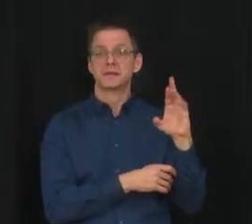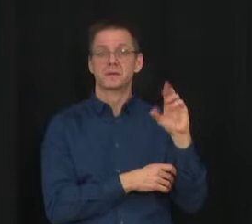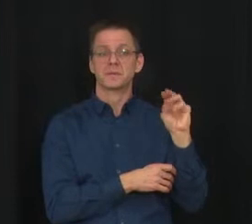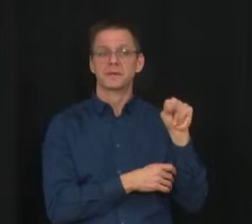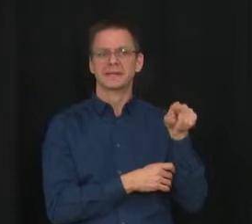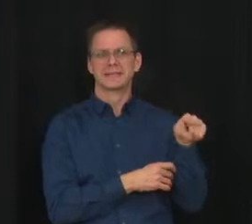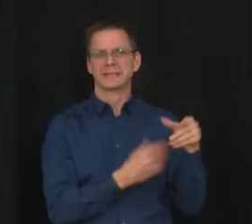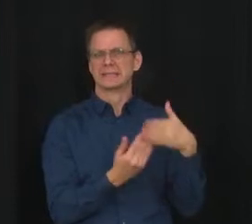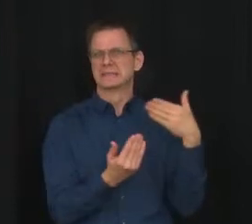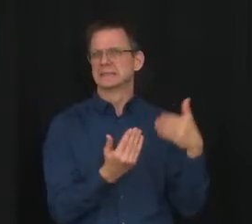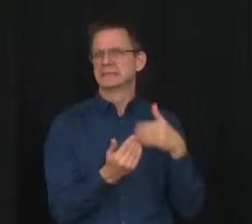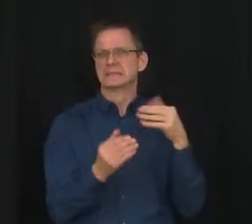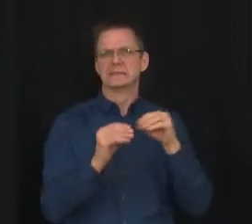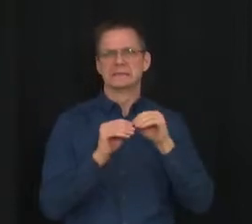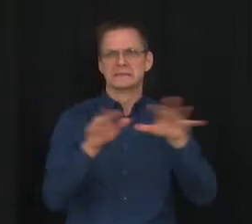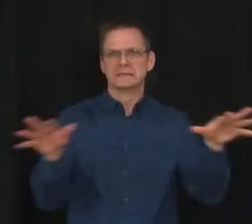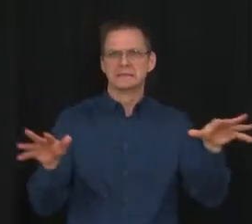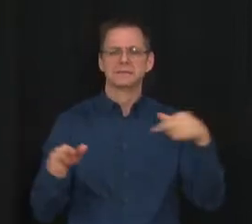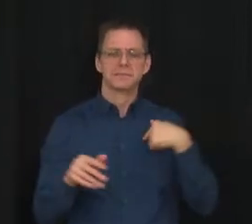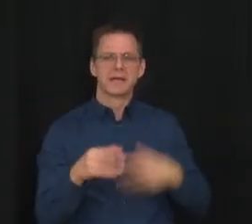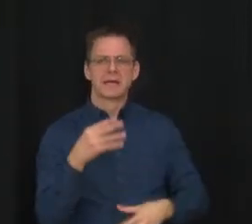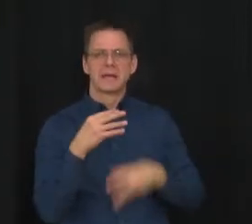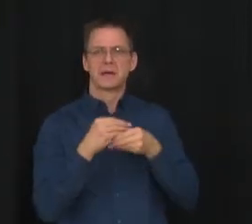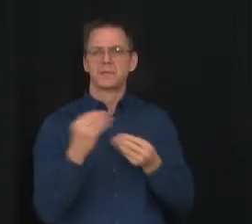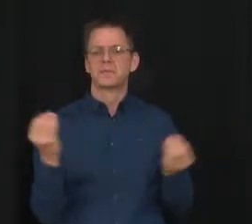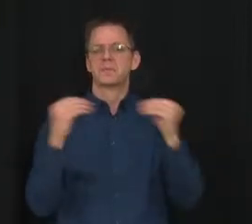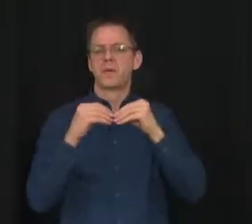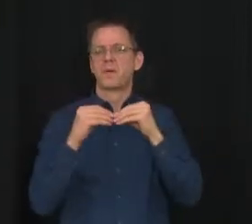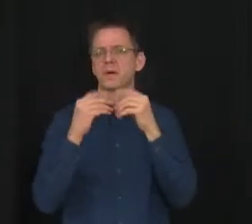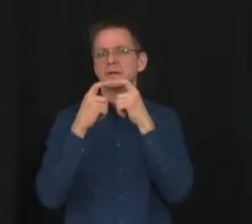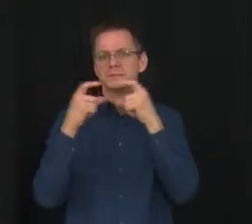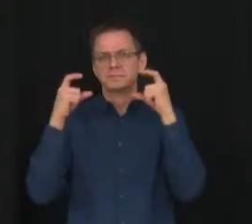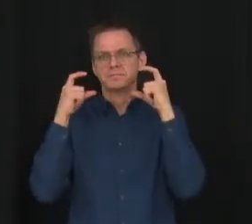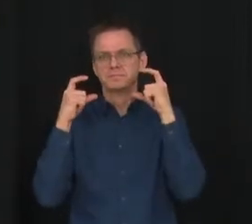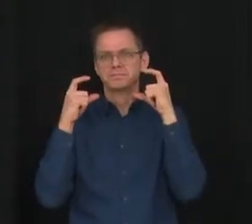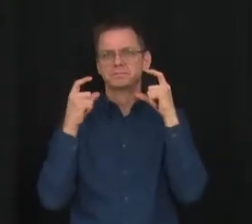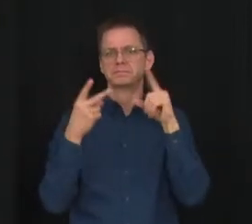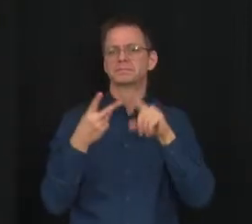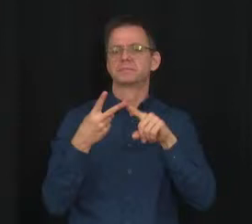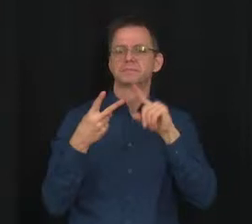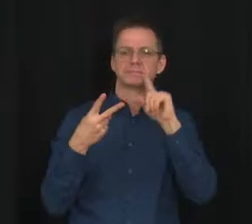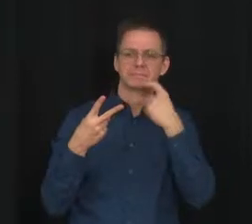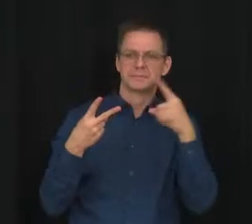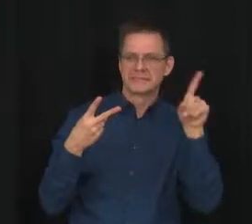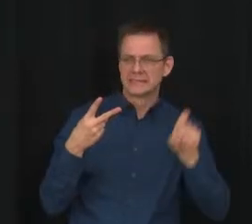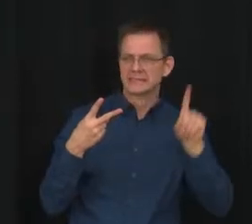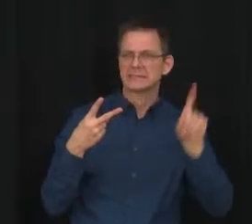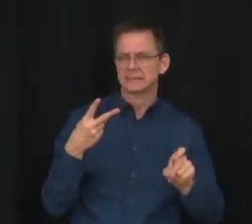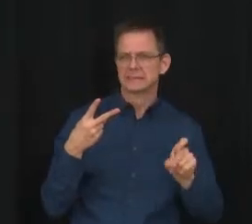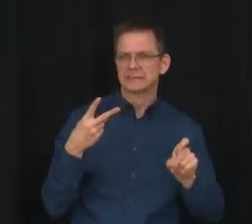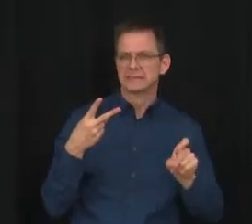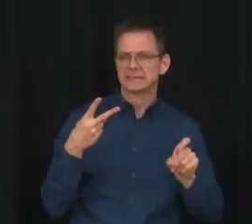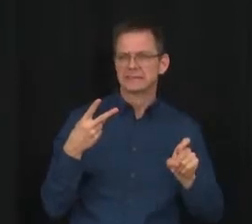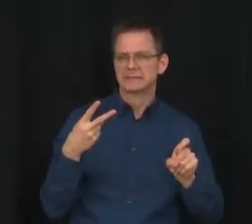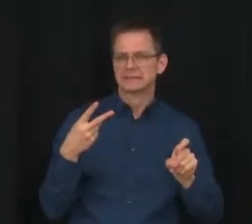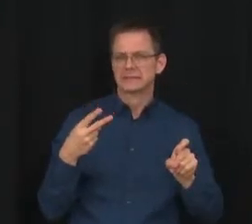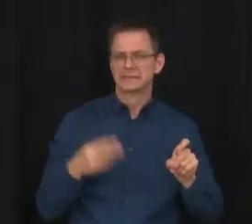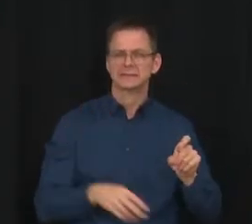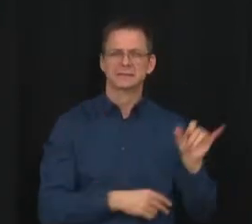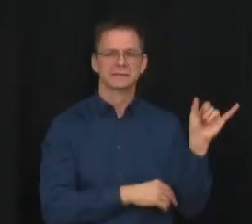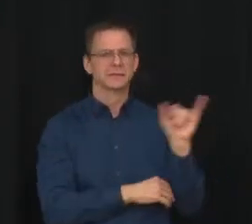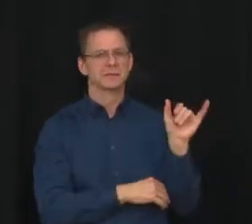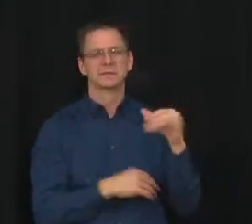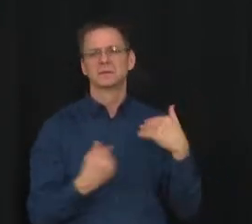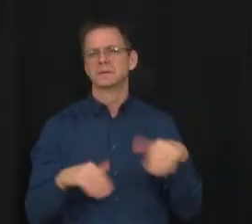and that individual risk of severity is lower. And given the very significant benefit that schools provide, both at an